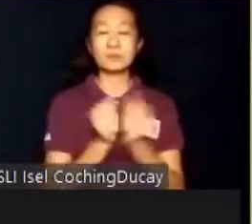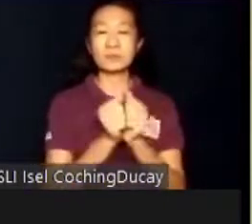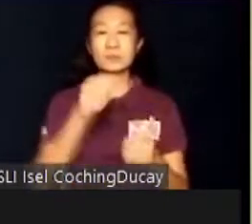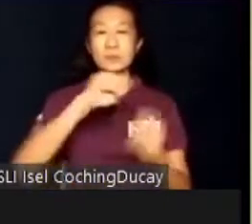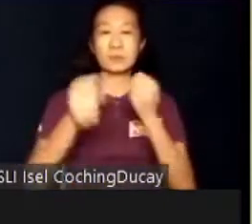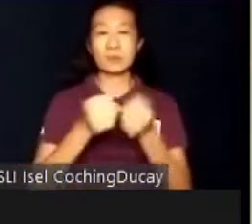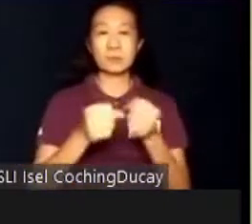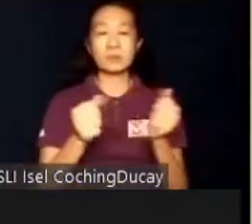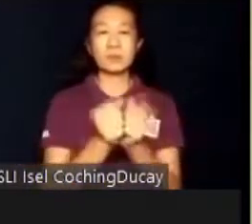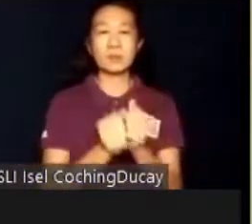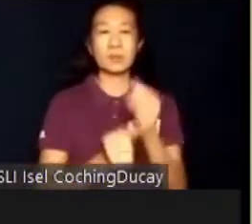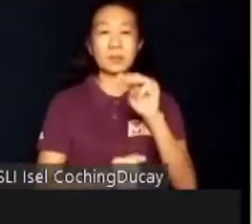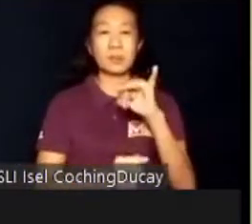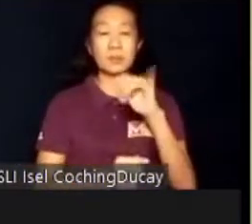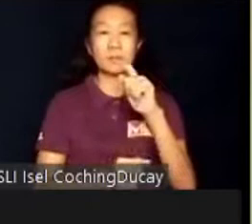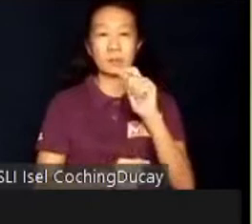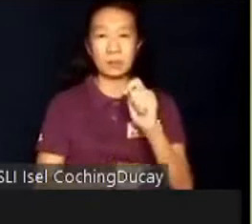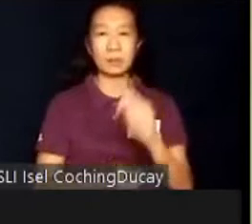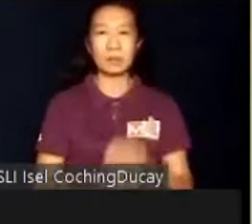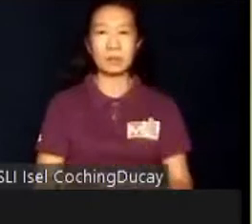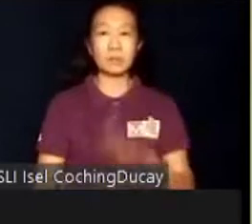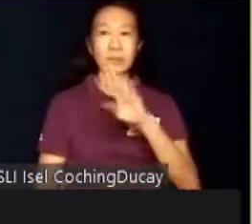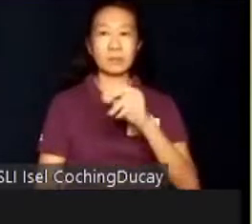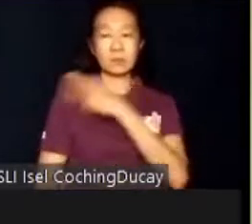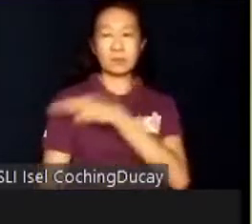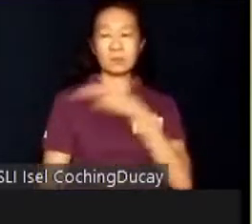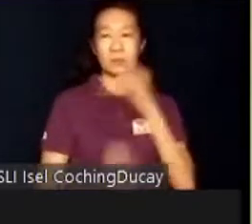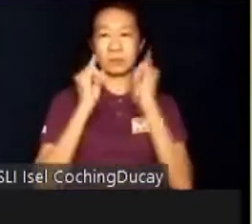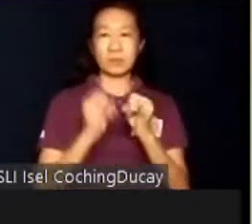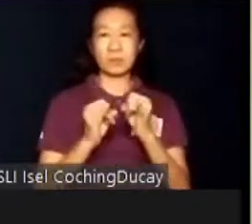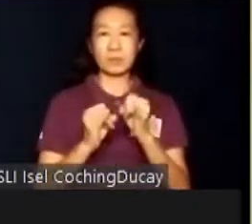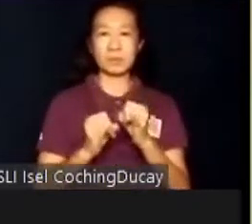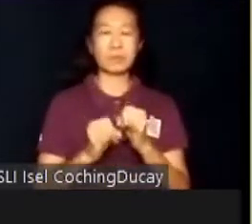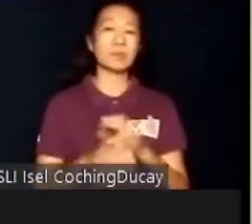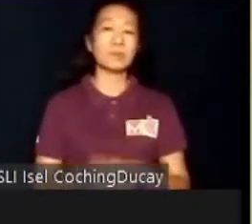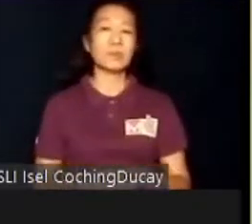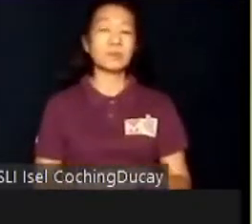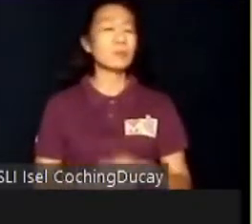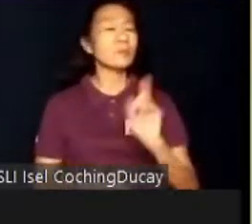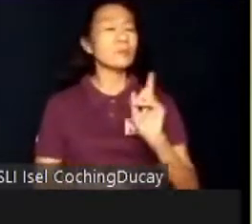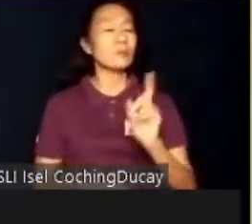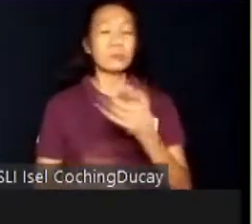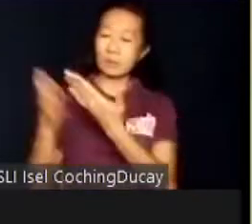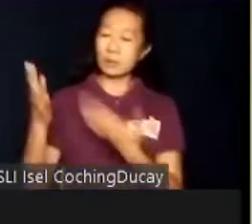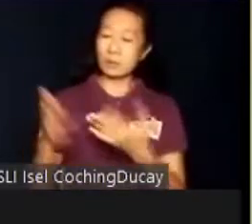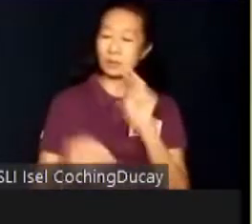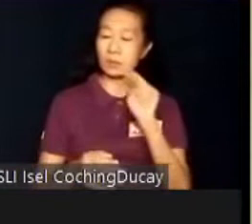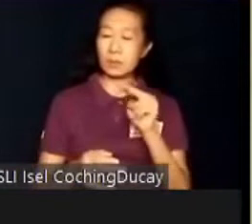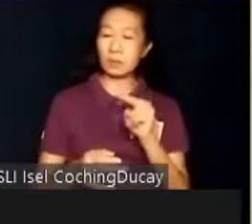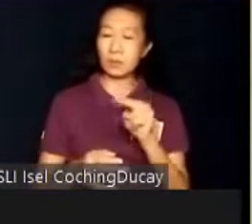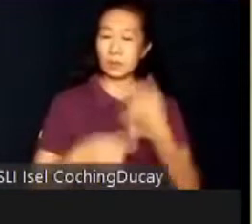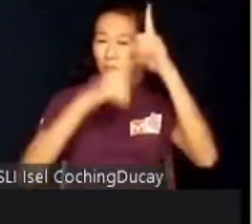MIT, Harvard, and the Boston Children's Hospital, identified predictors of successful employment of PWUA,